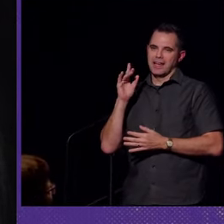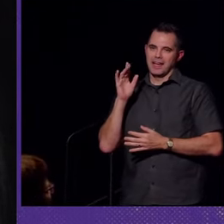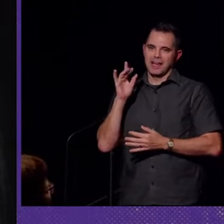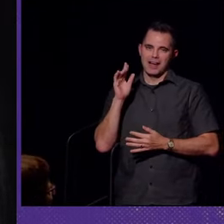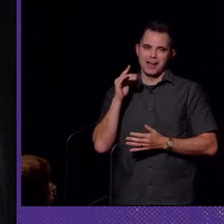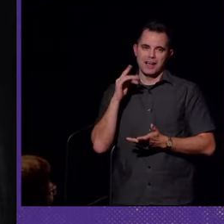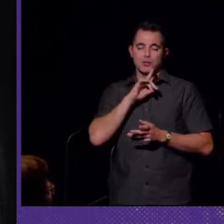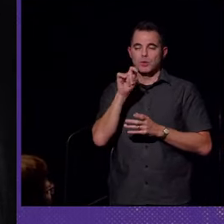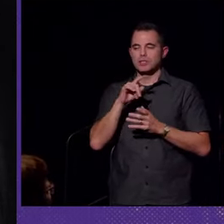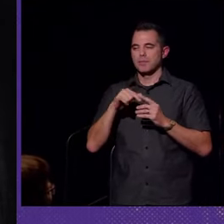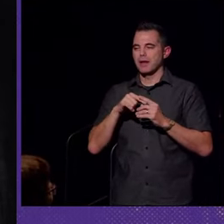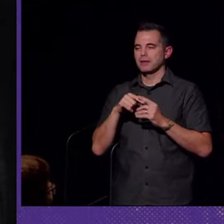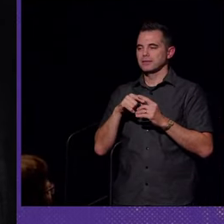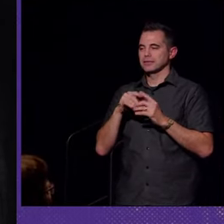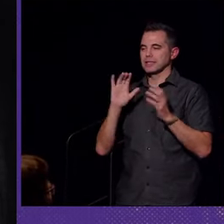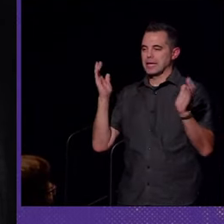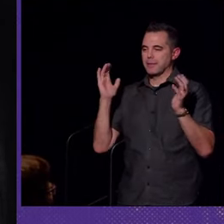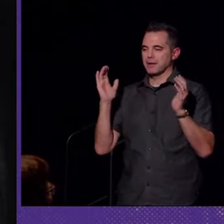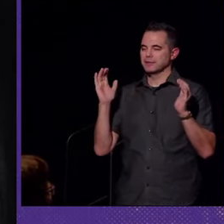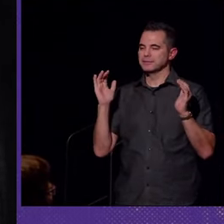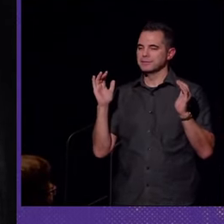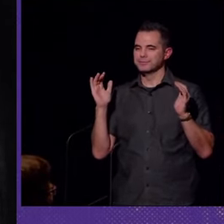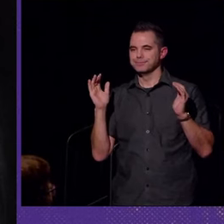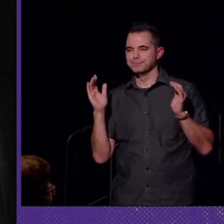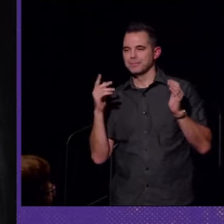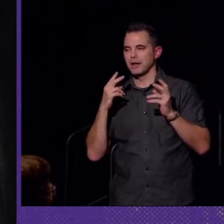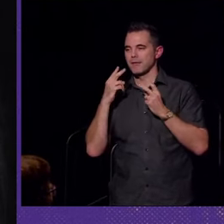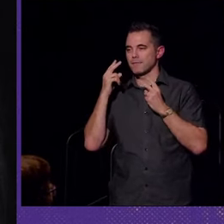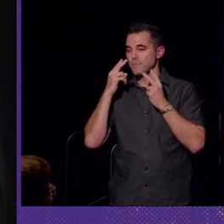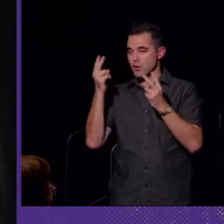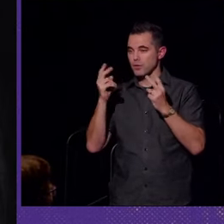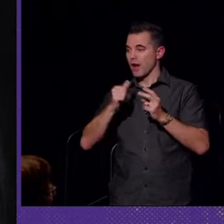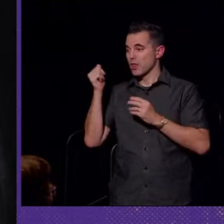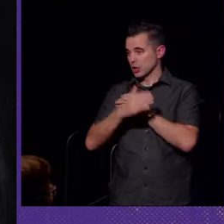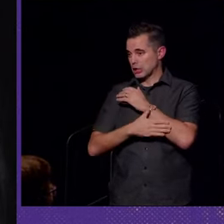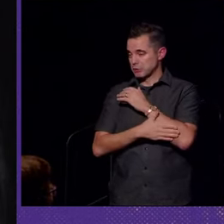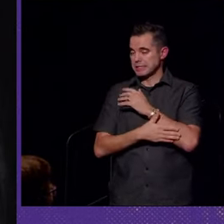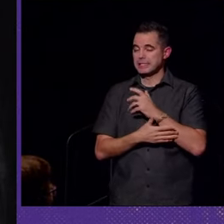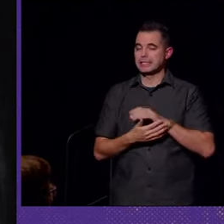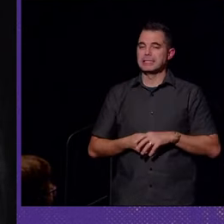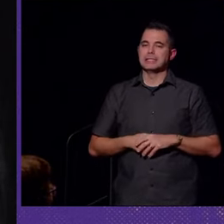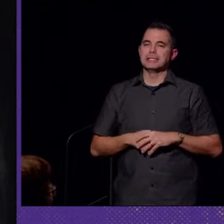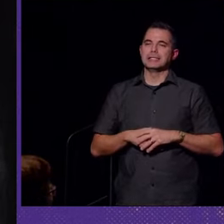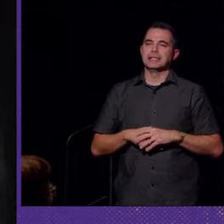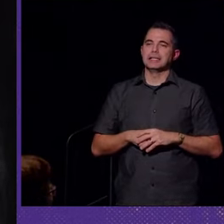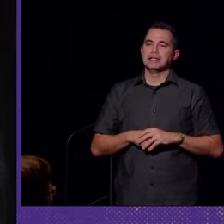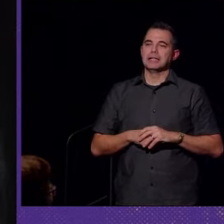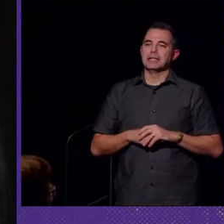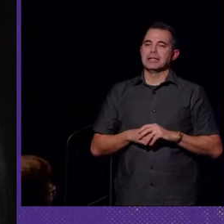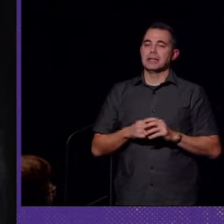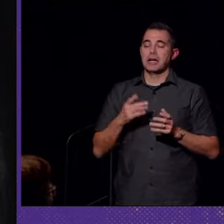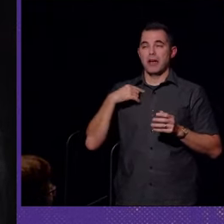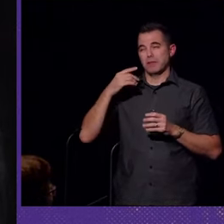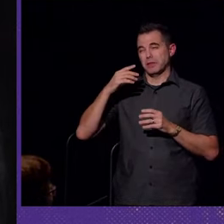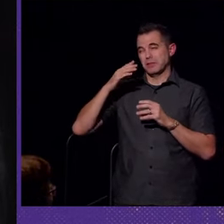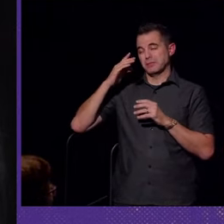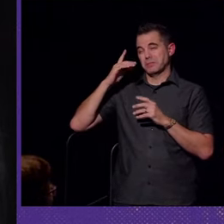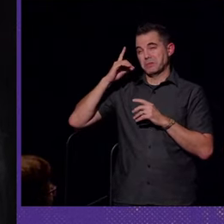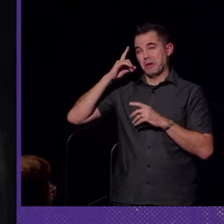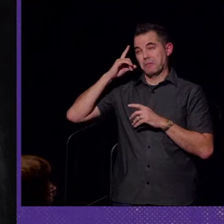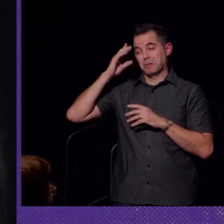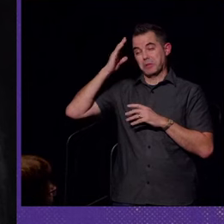so the question is about uncomparative view of other countries. Off the top of my head,